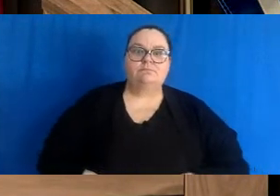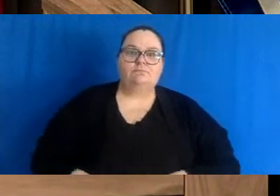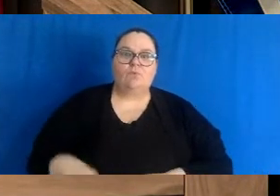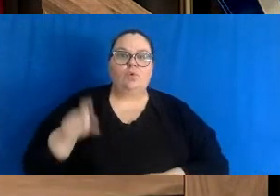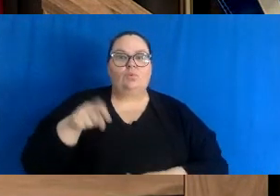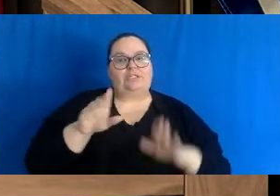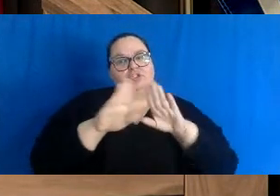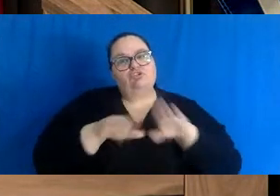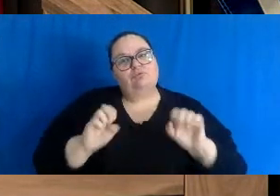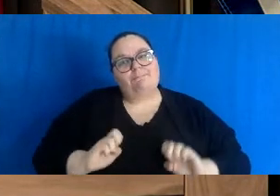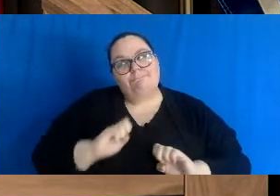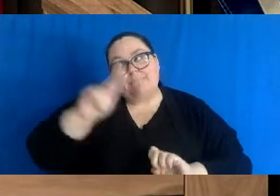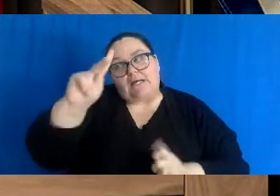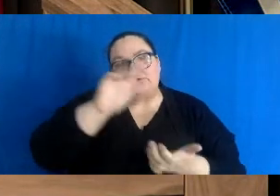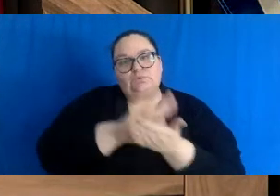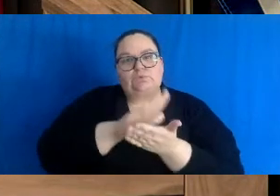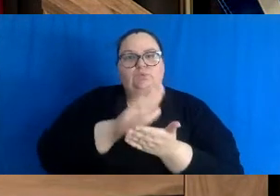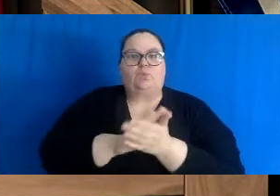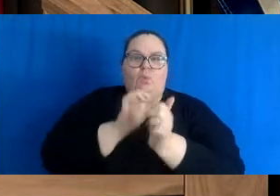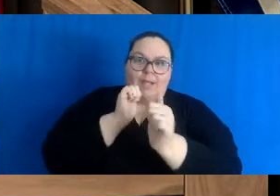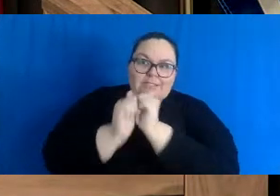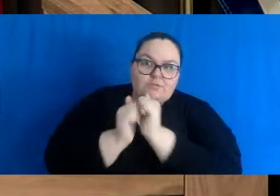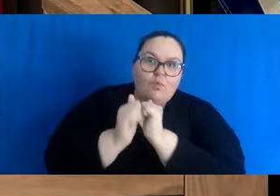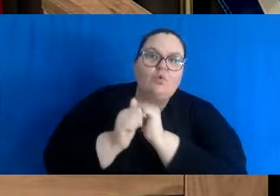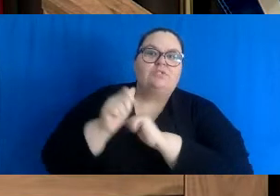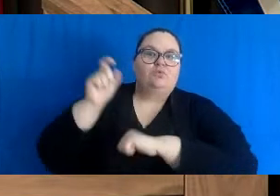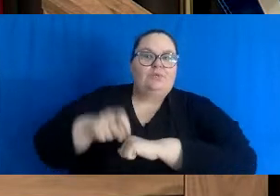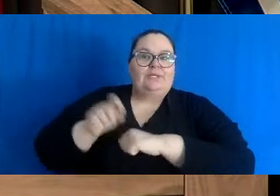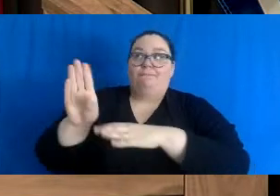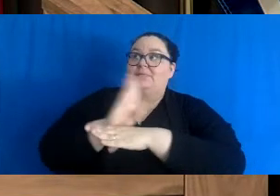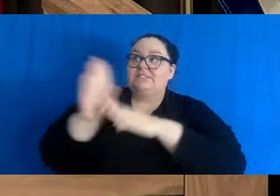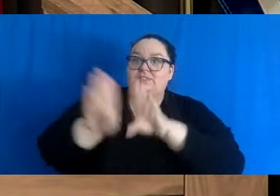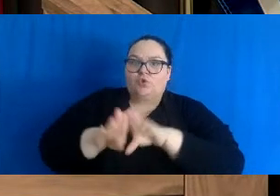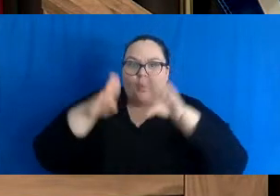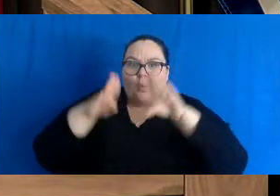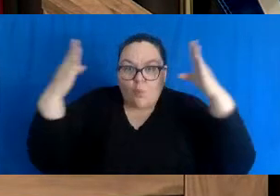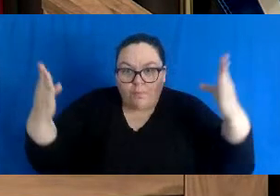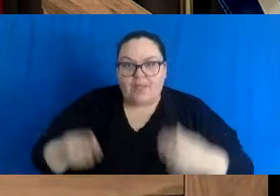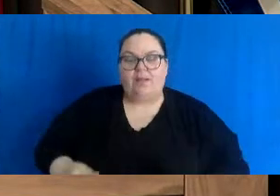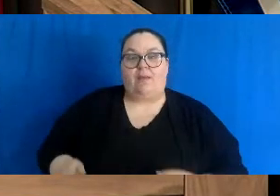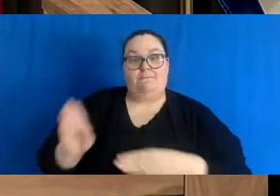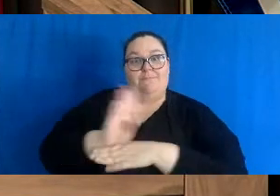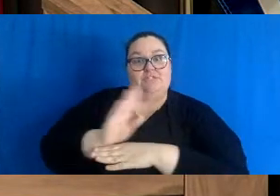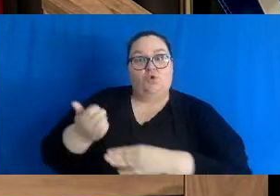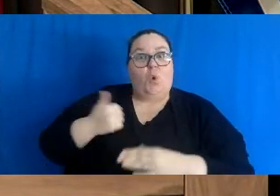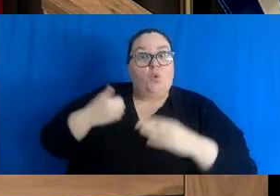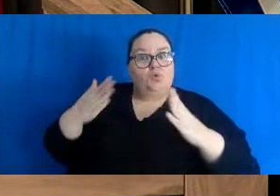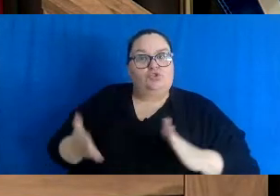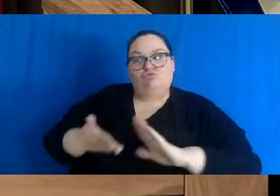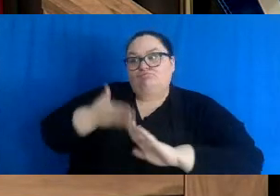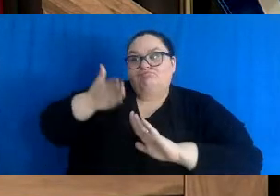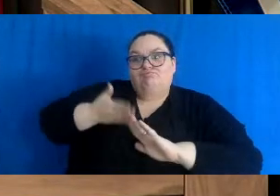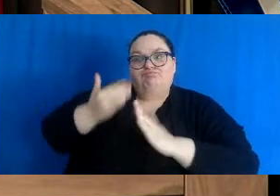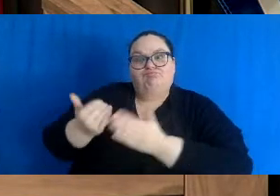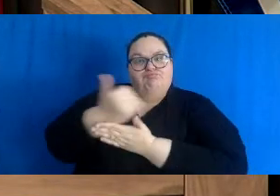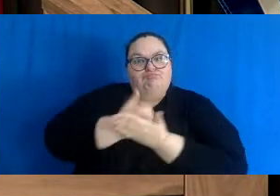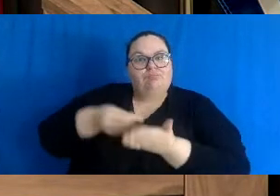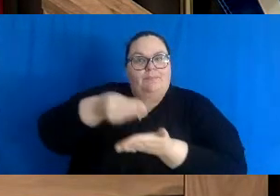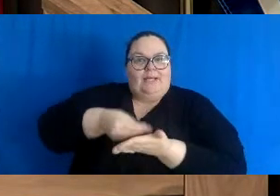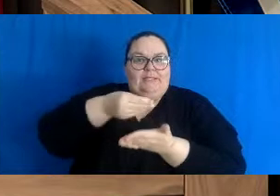back in school and sports. We need our businesses open and for business owners owners to be able to make a living.